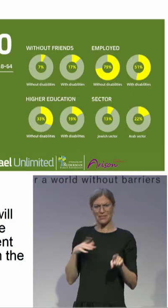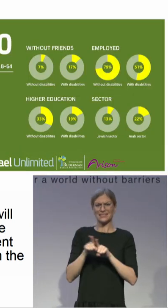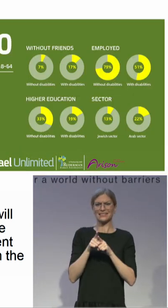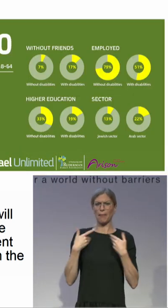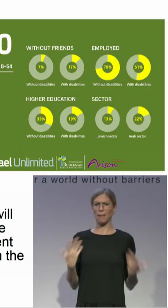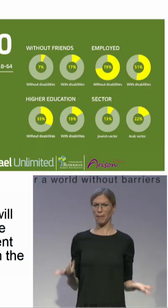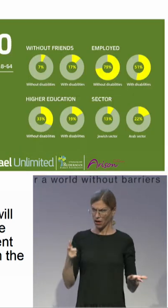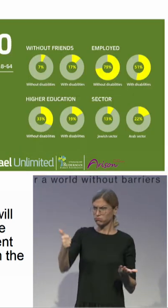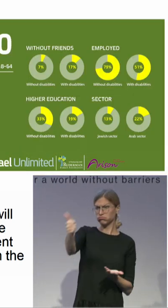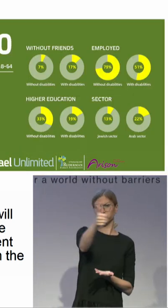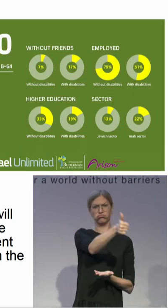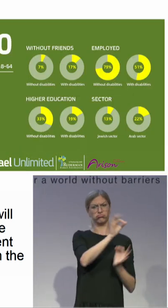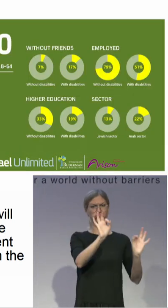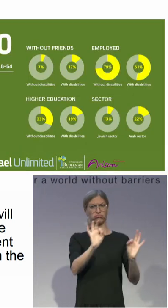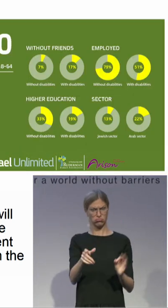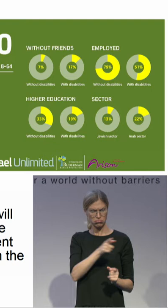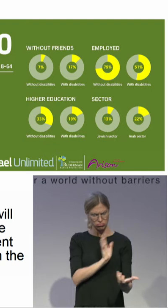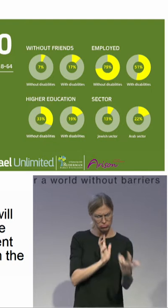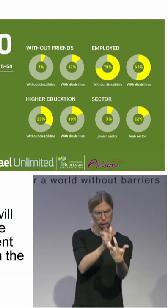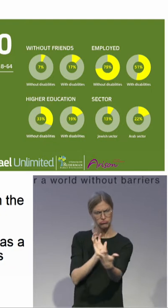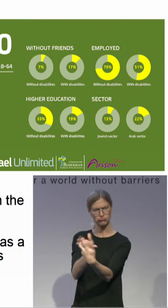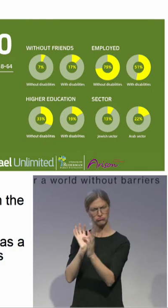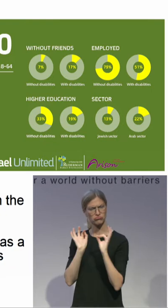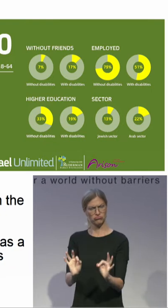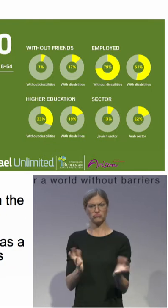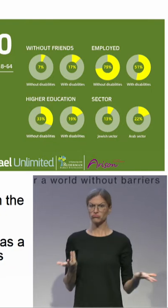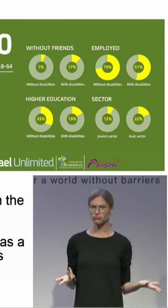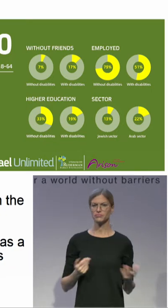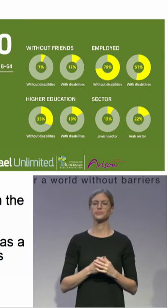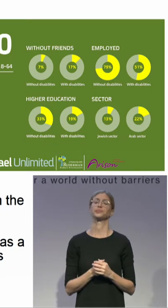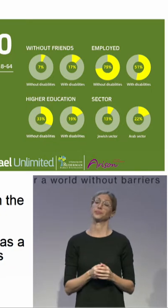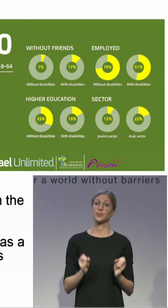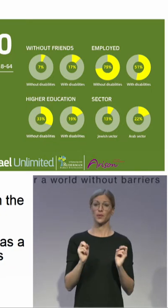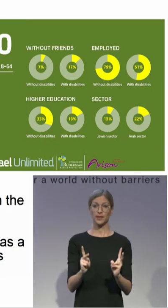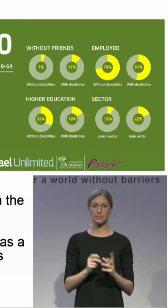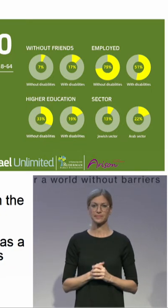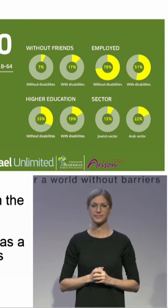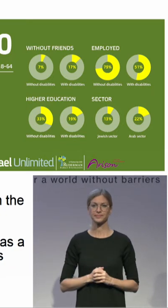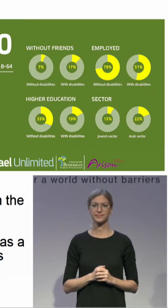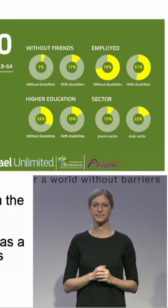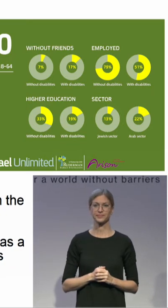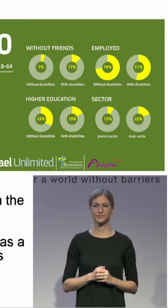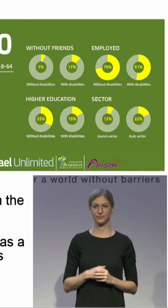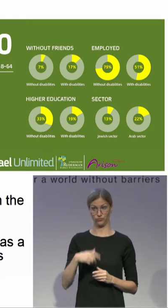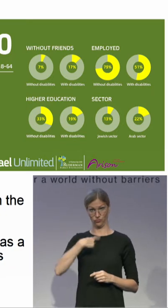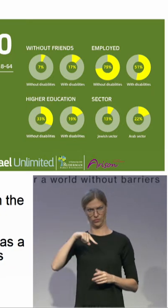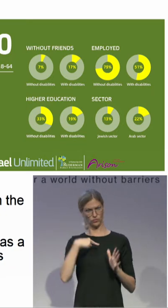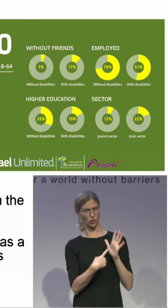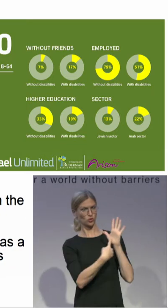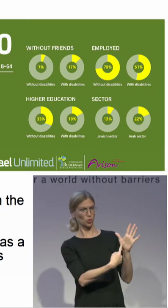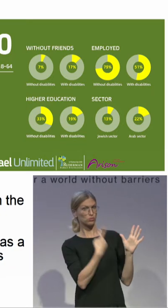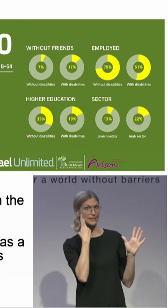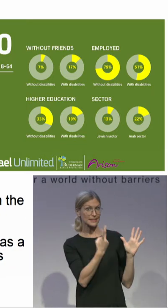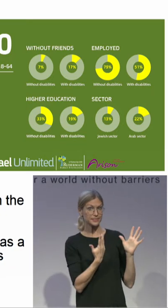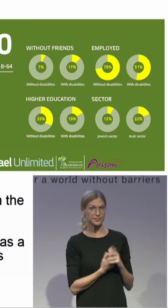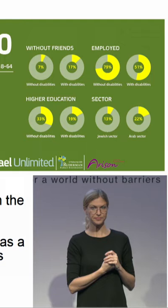did. And the reason we did it, we also showed the government that the results of what's going on